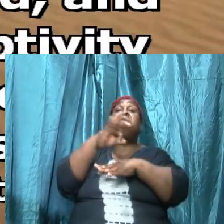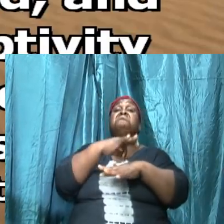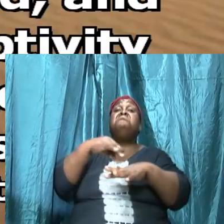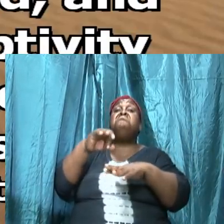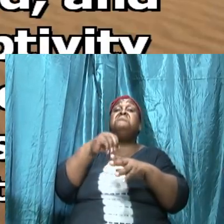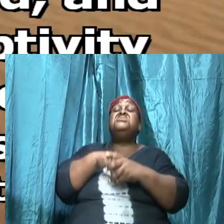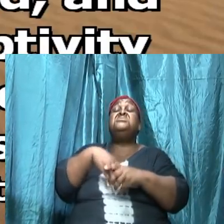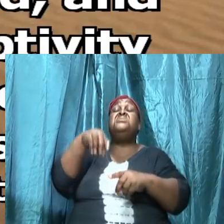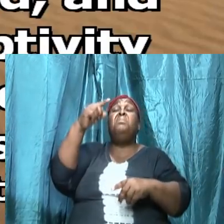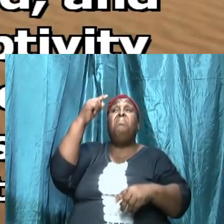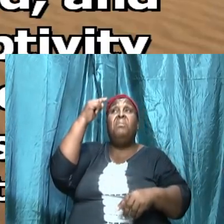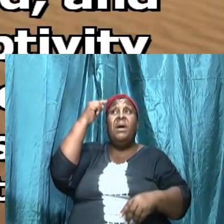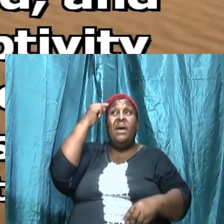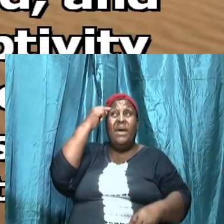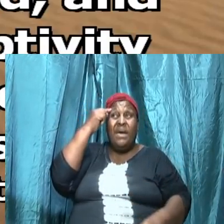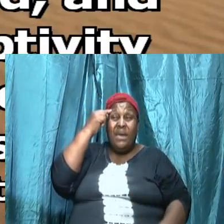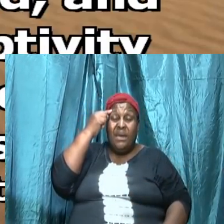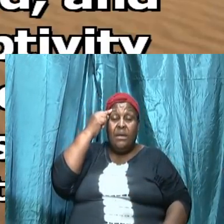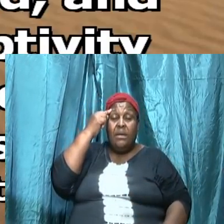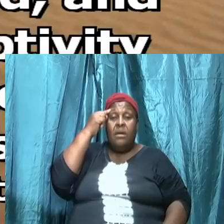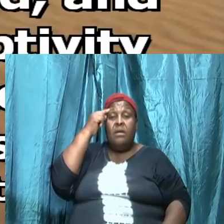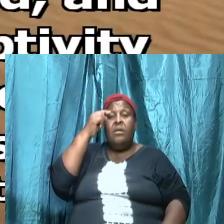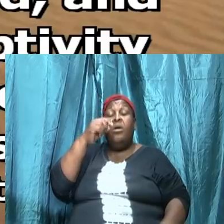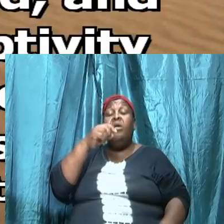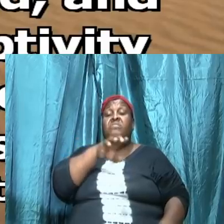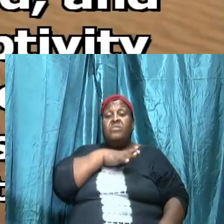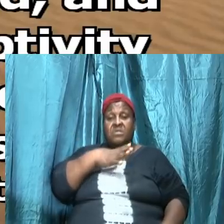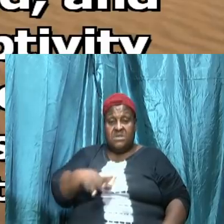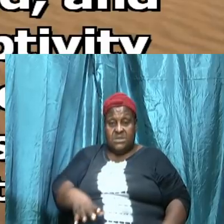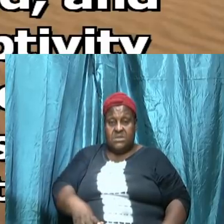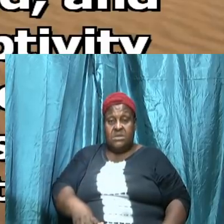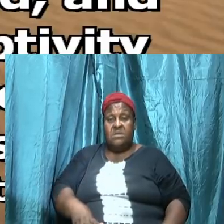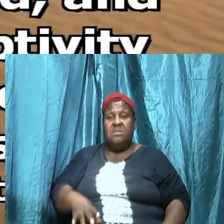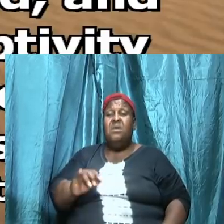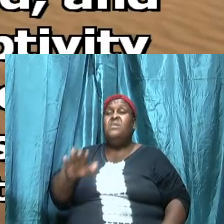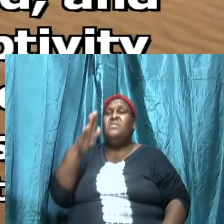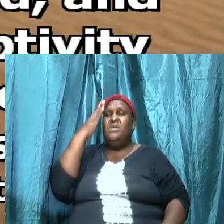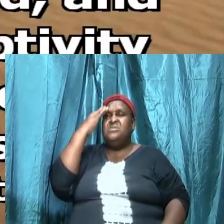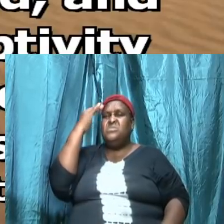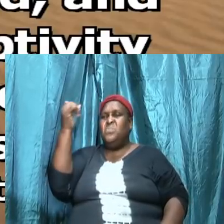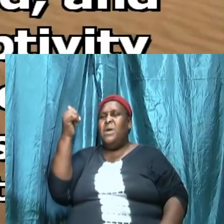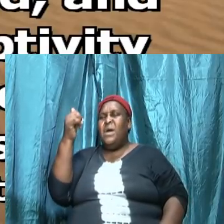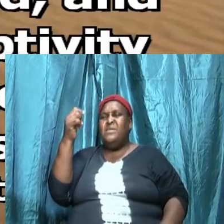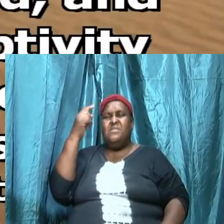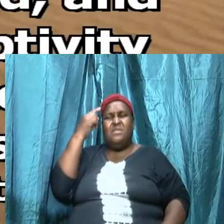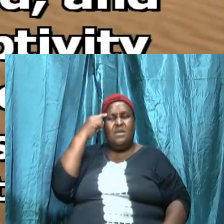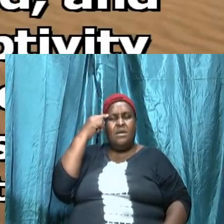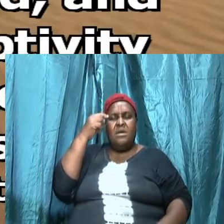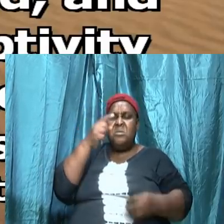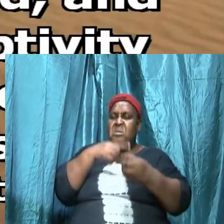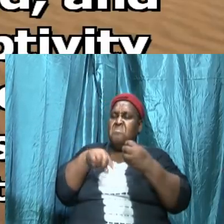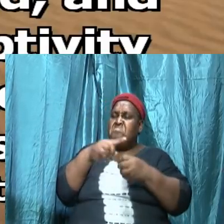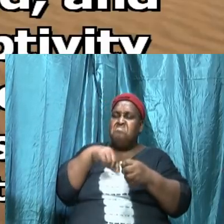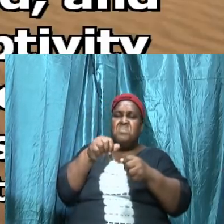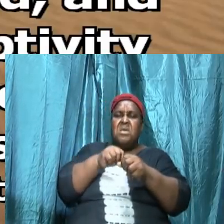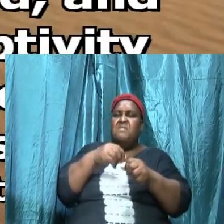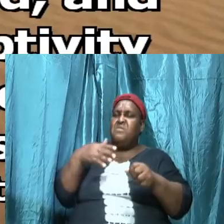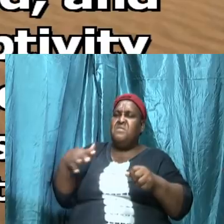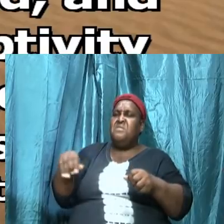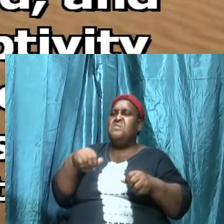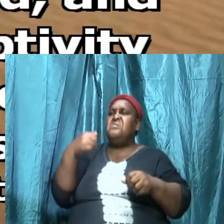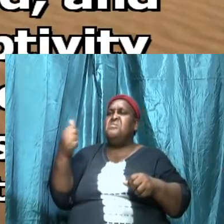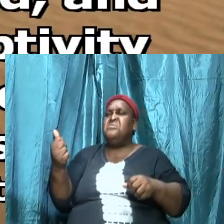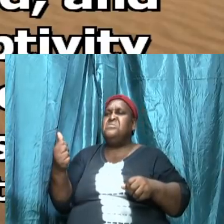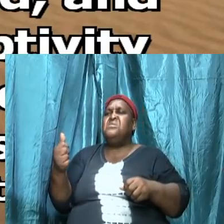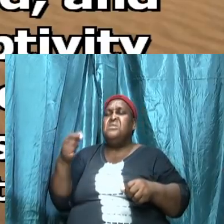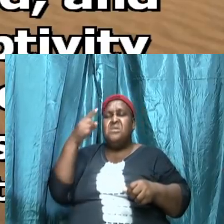minds of saints and that's why we can think about everything else because he injects these